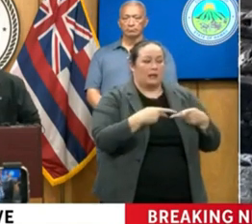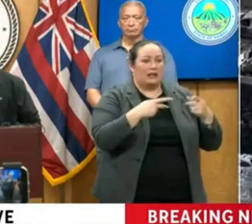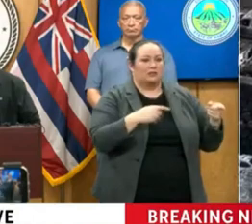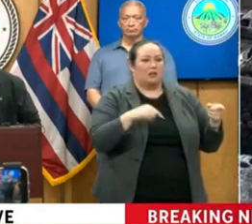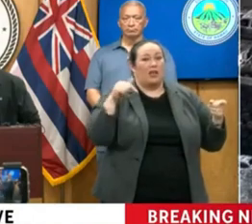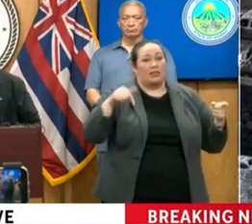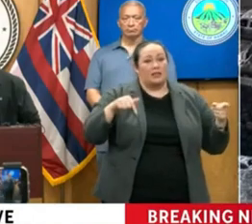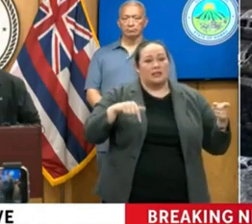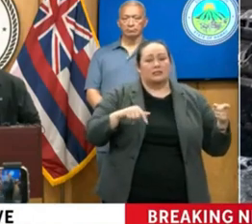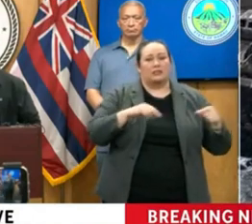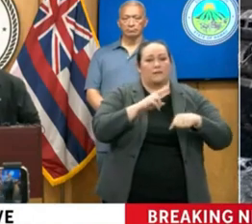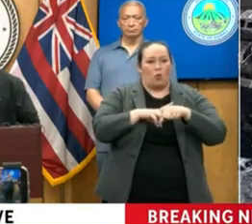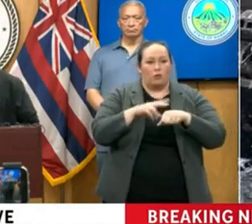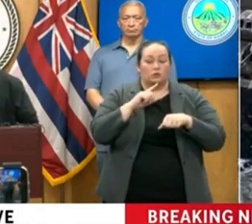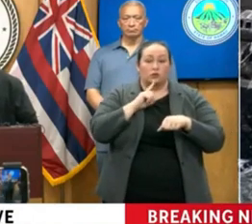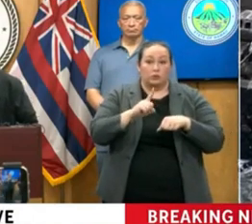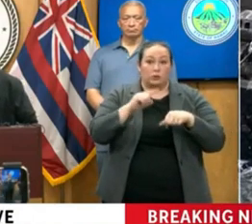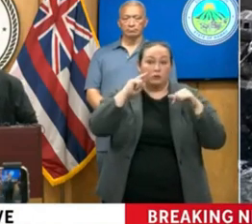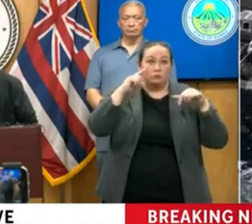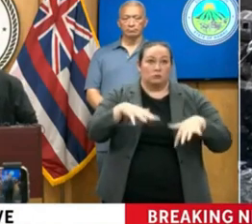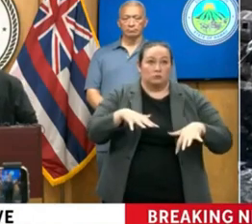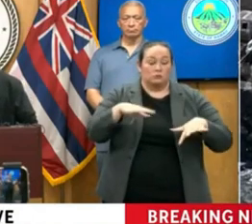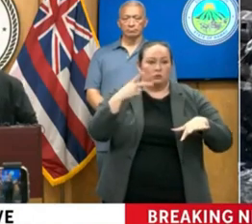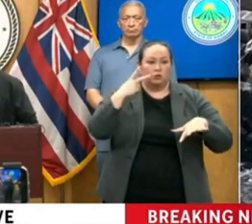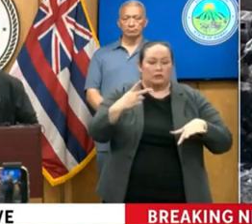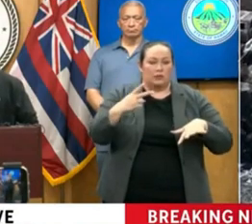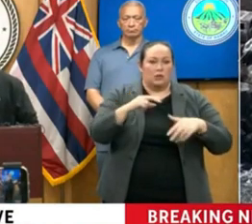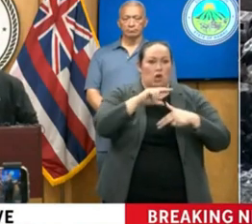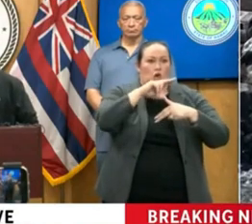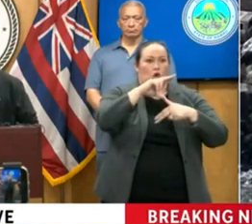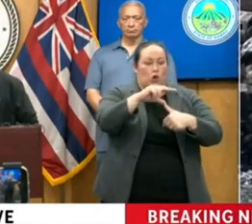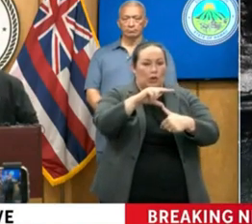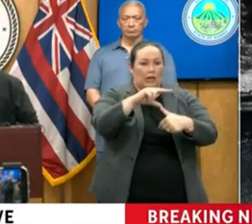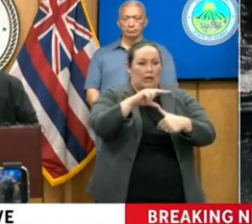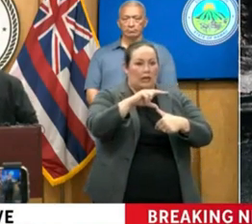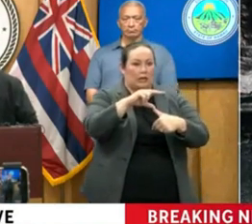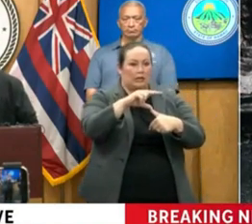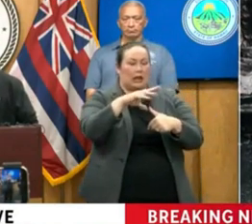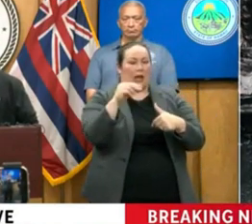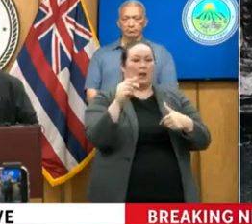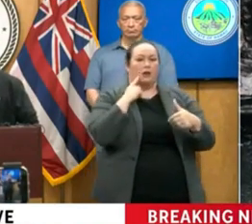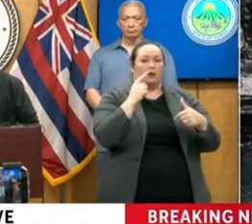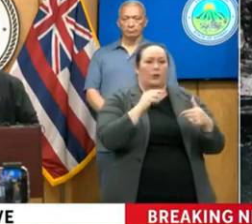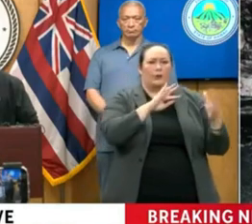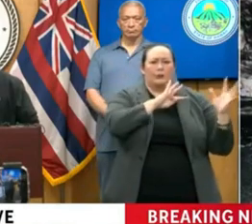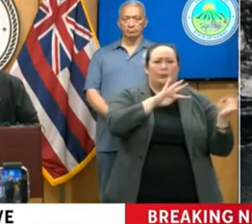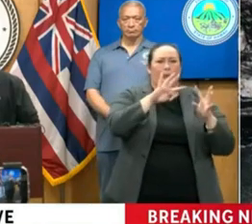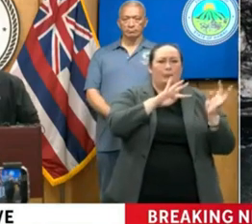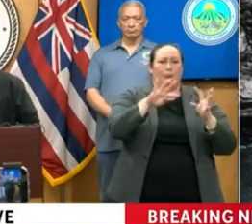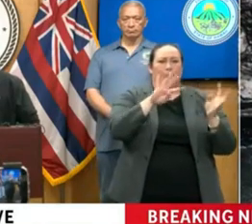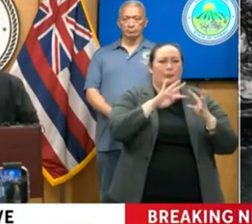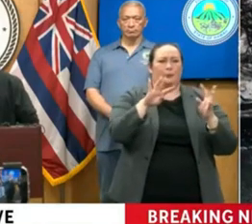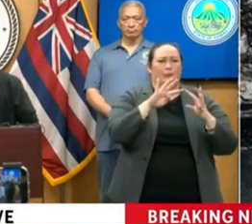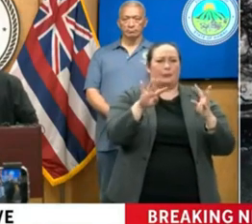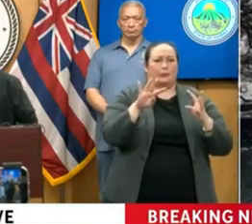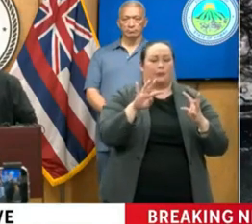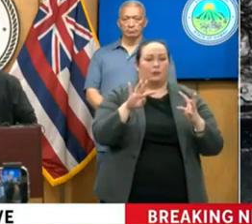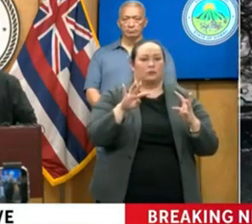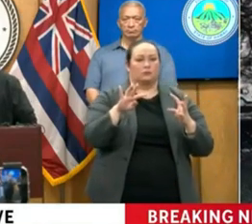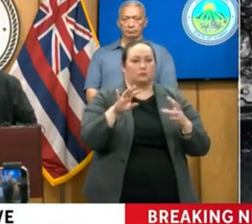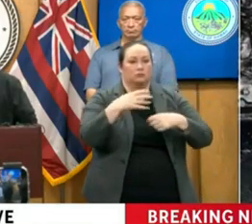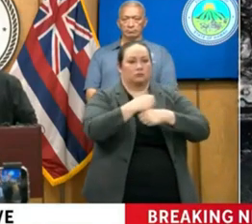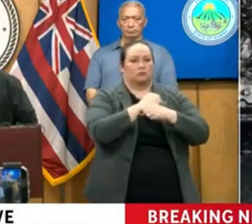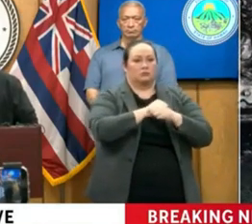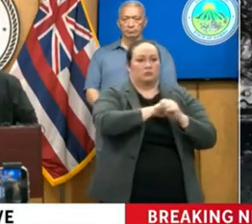This was, of course, a shock to see a hurricane and its winds and the trade winds cause collateral